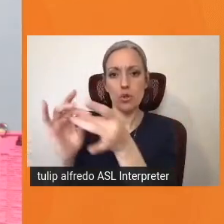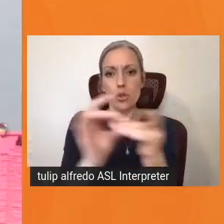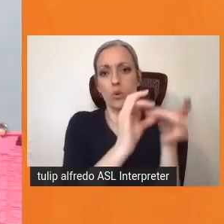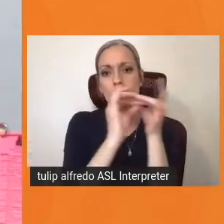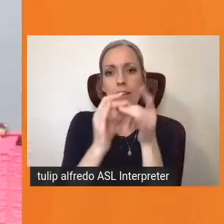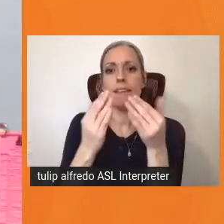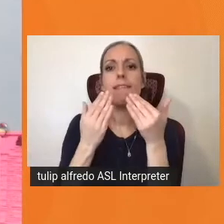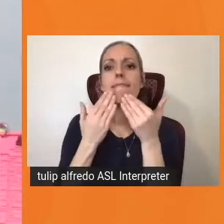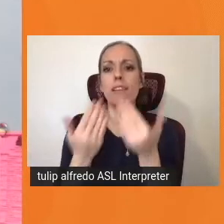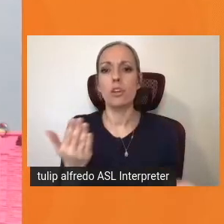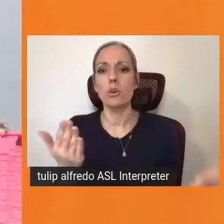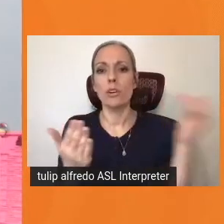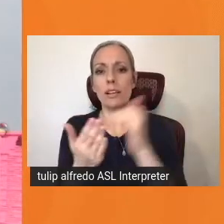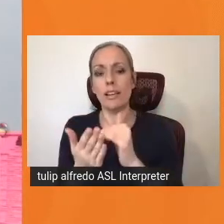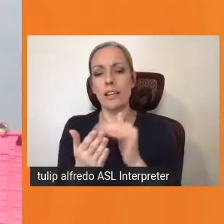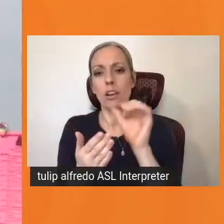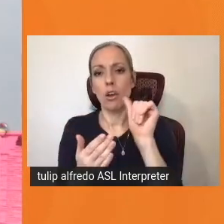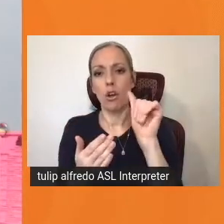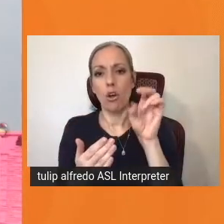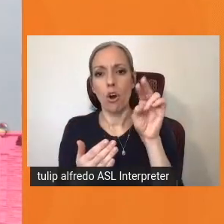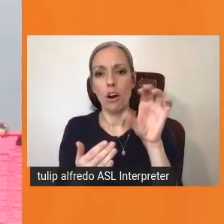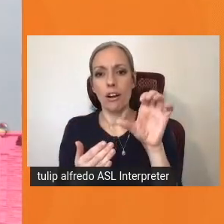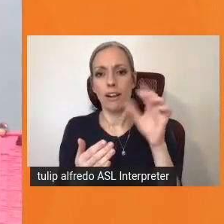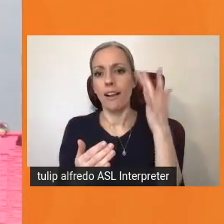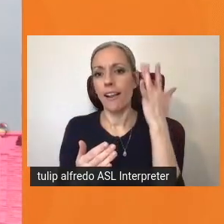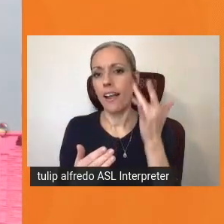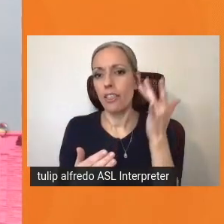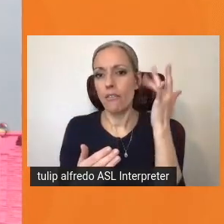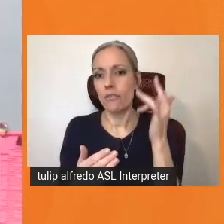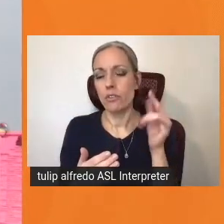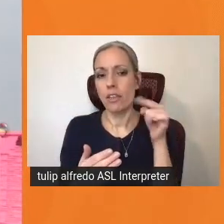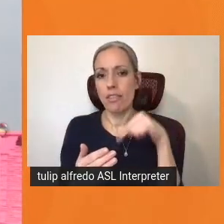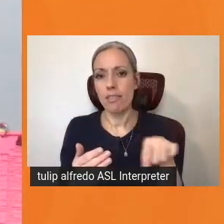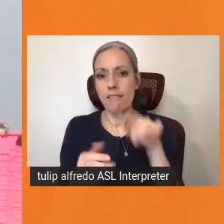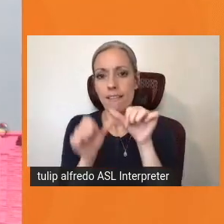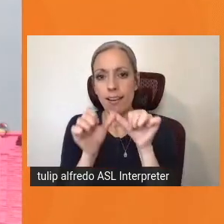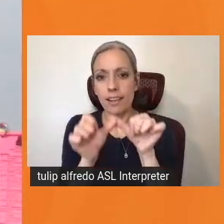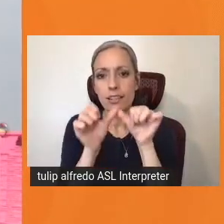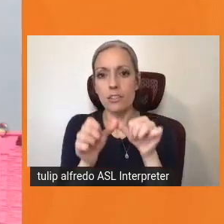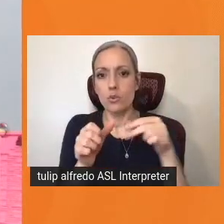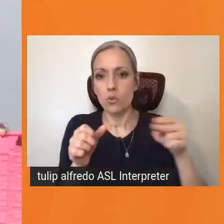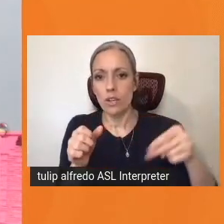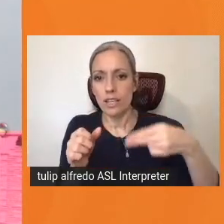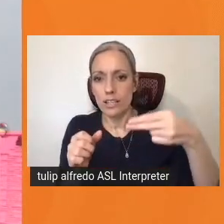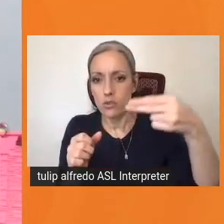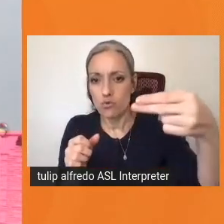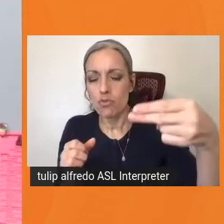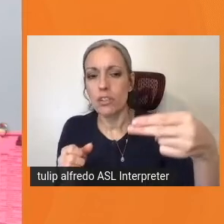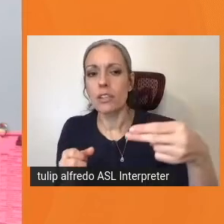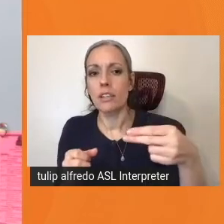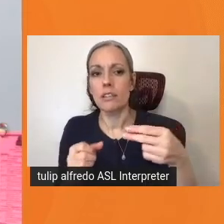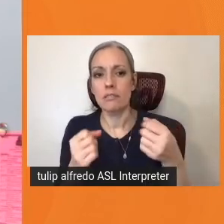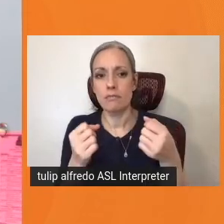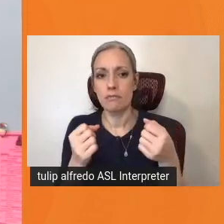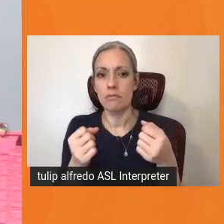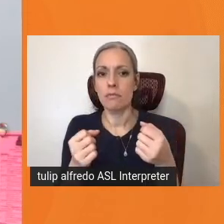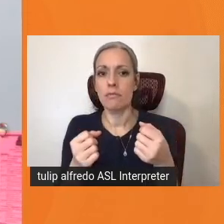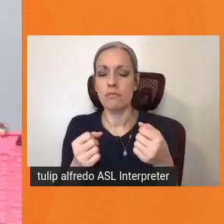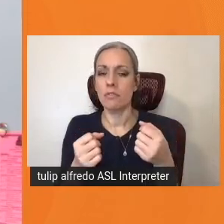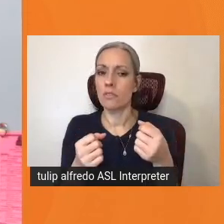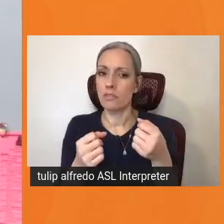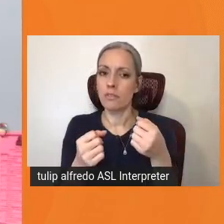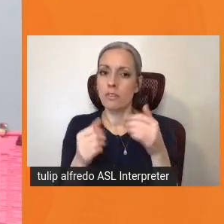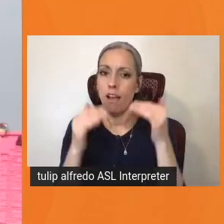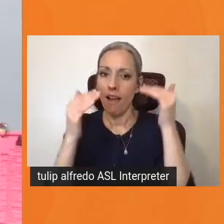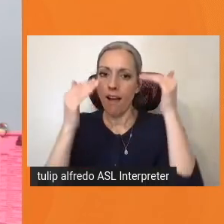again to Arc of California. EGAR continues to have the history of positioning the underserved to a